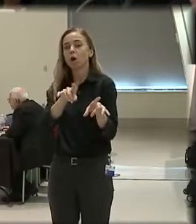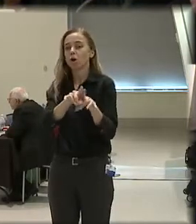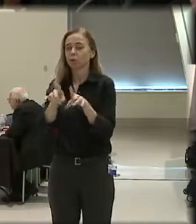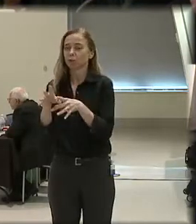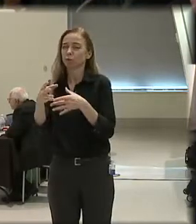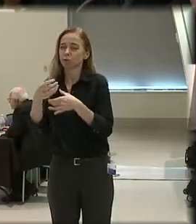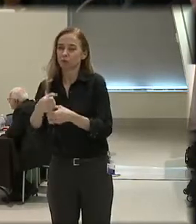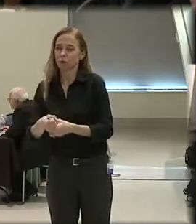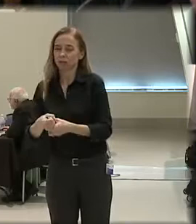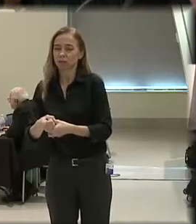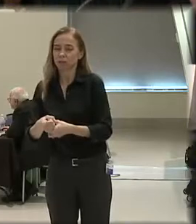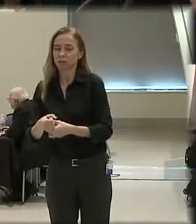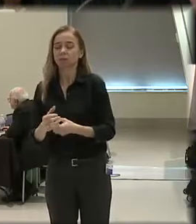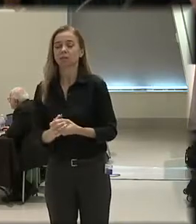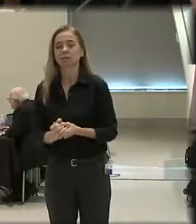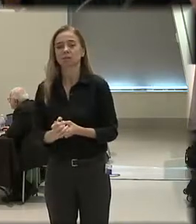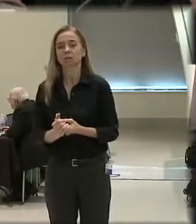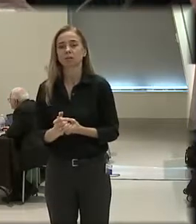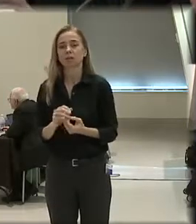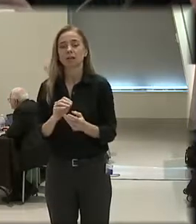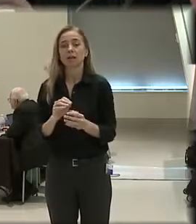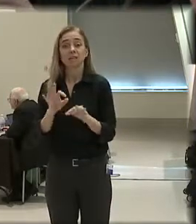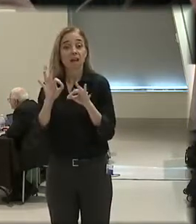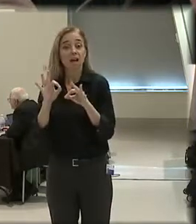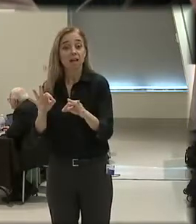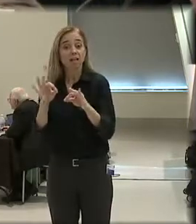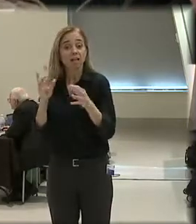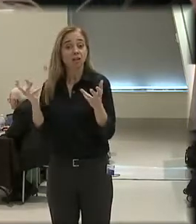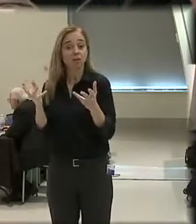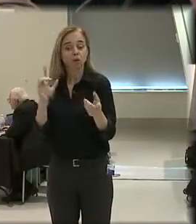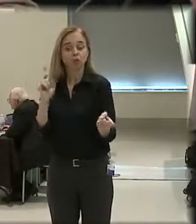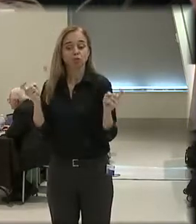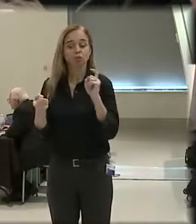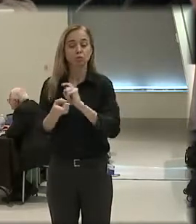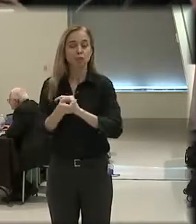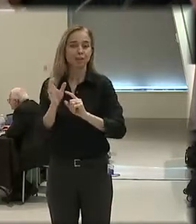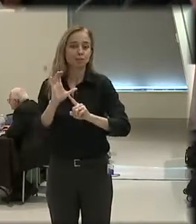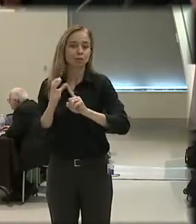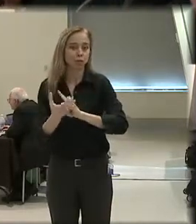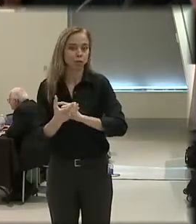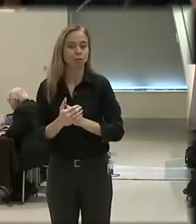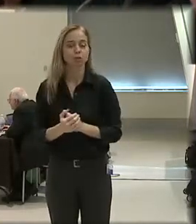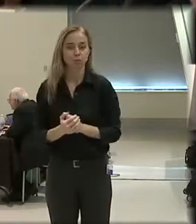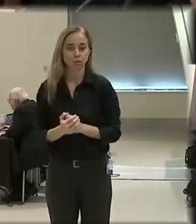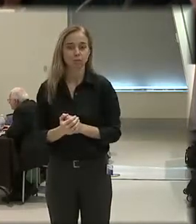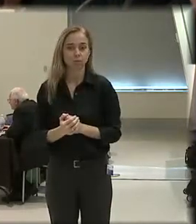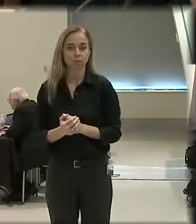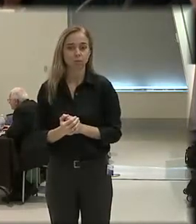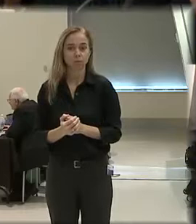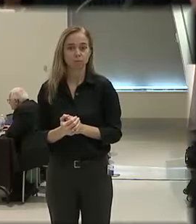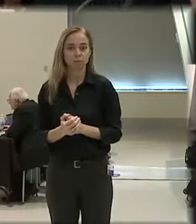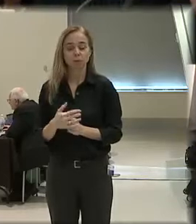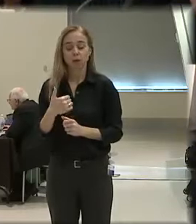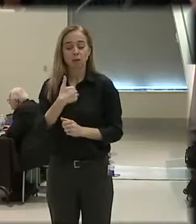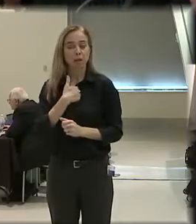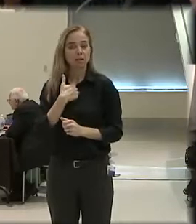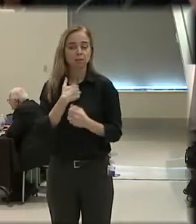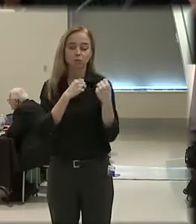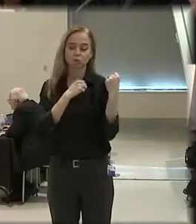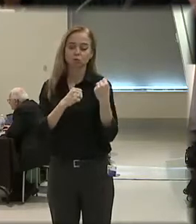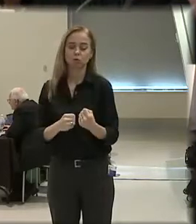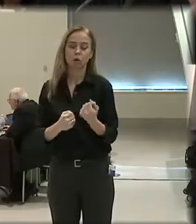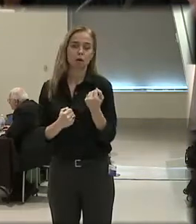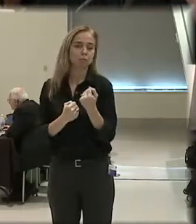I mean, look, the idea here is to change a culture. I am a strong advocate